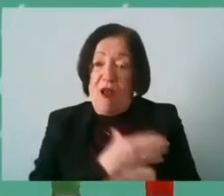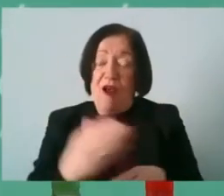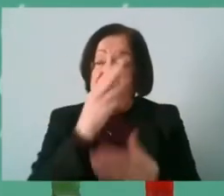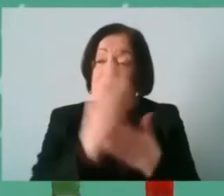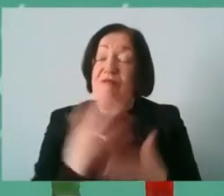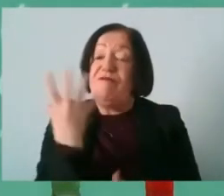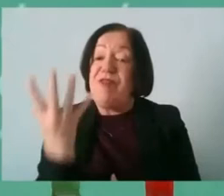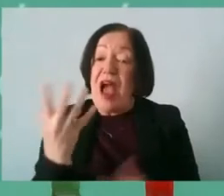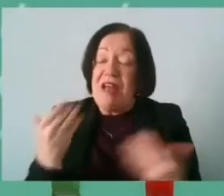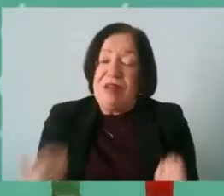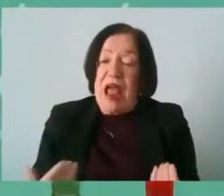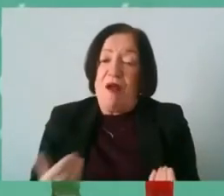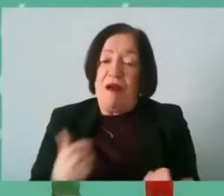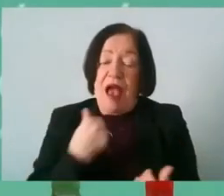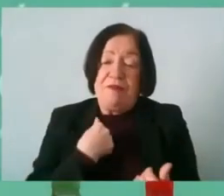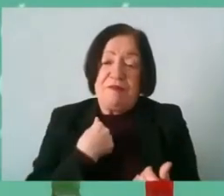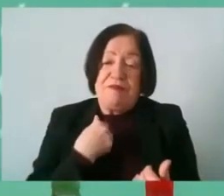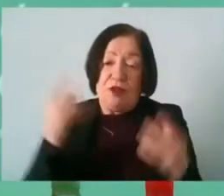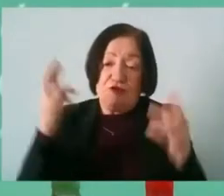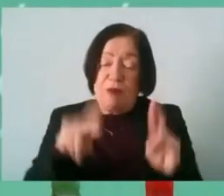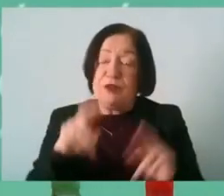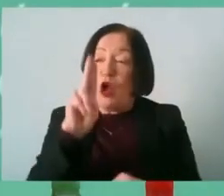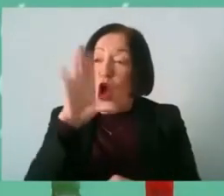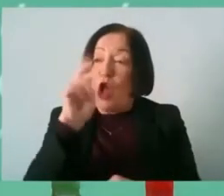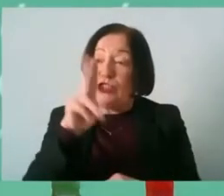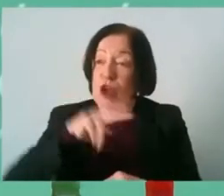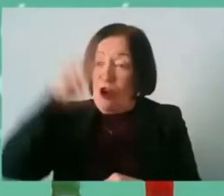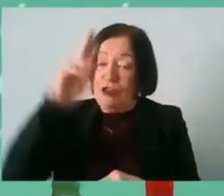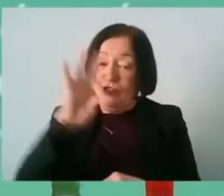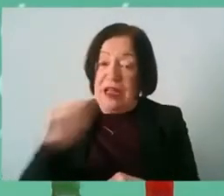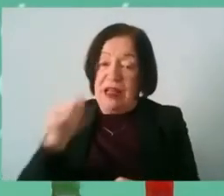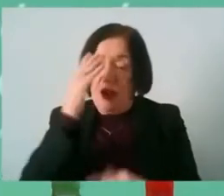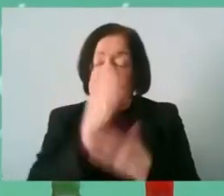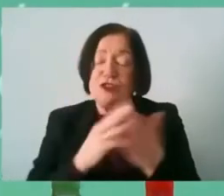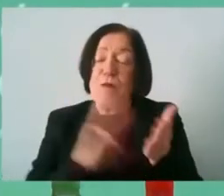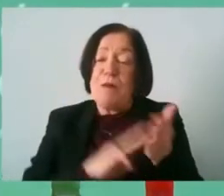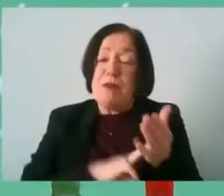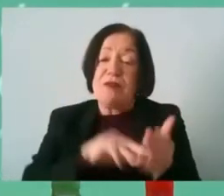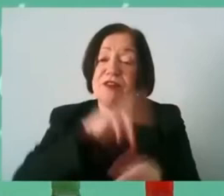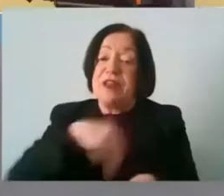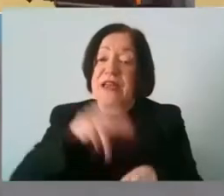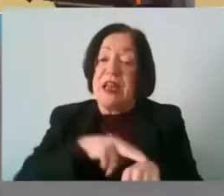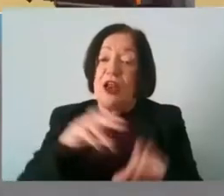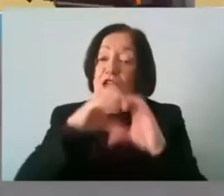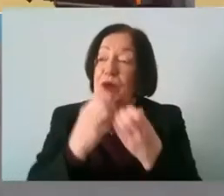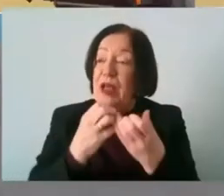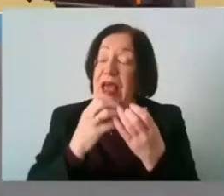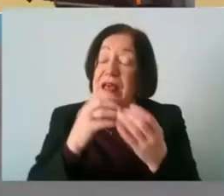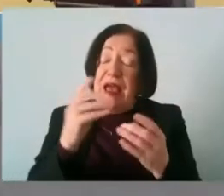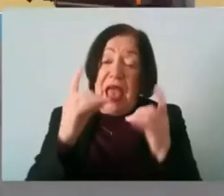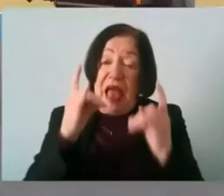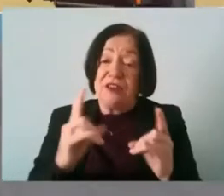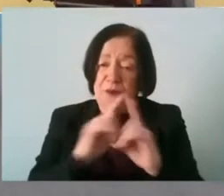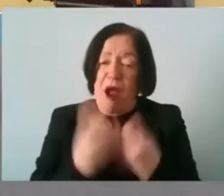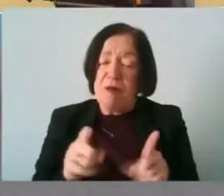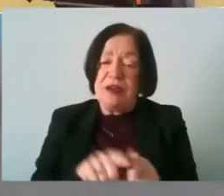it's I'm obviously representing Ulster GA here today but I know there's some members of the national um community and health department here as well so it's a